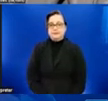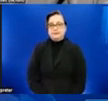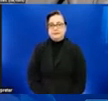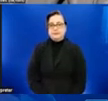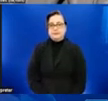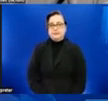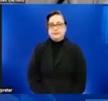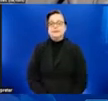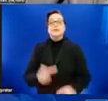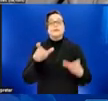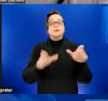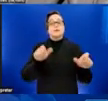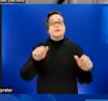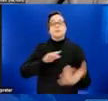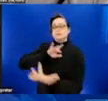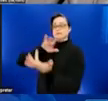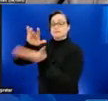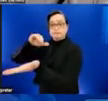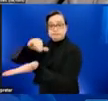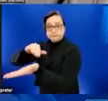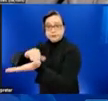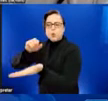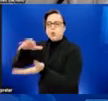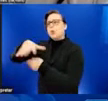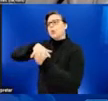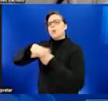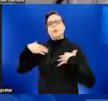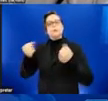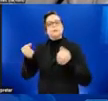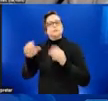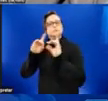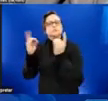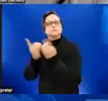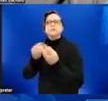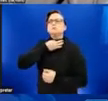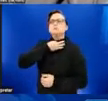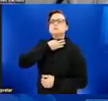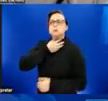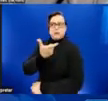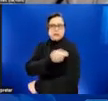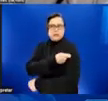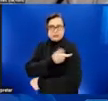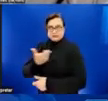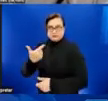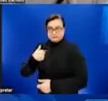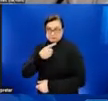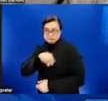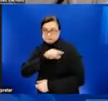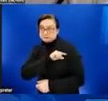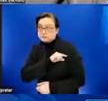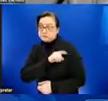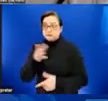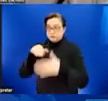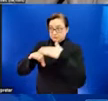People can contact their healthcare provider or local health department to ask about vaccine eligibility and access. The